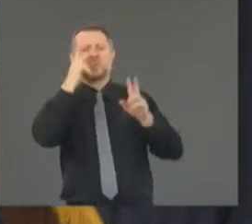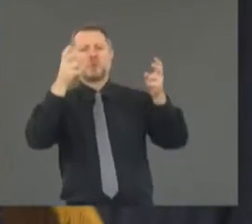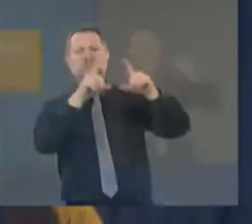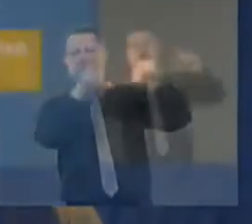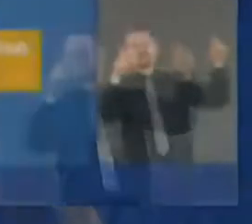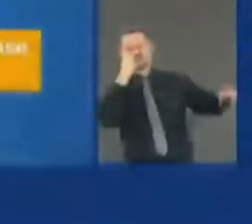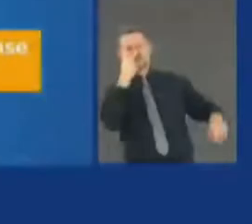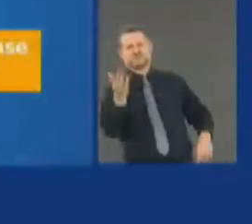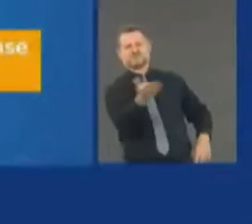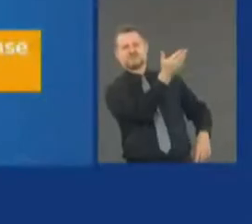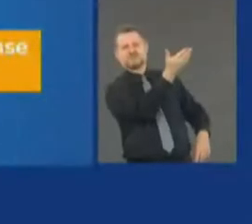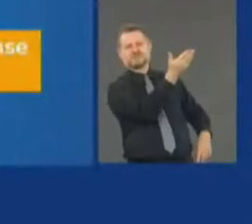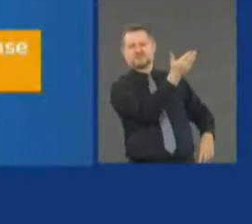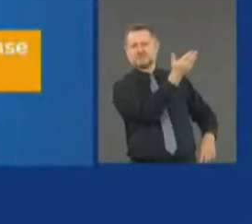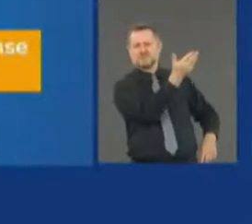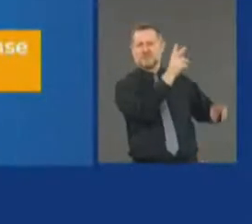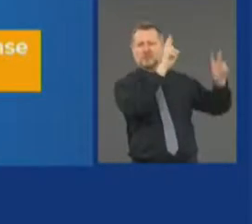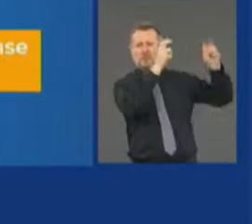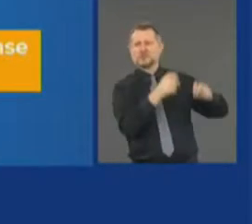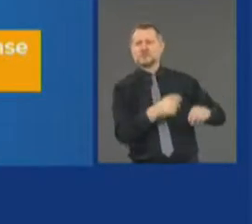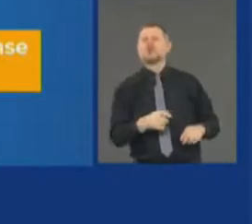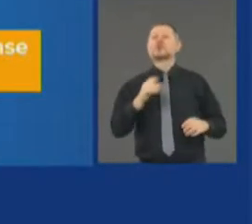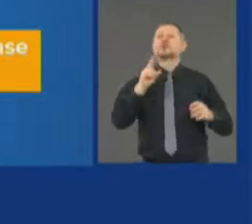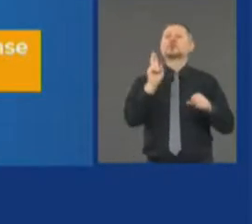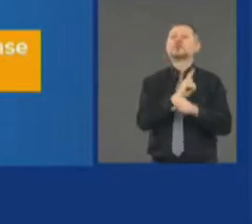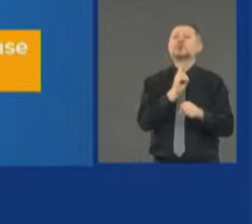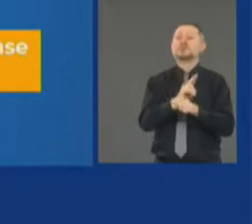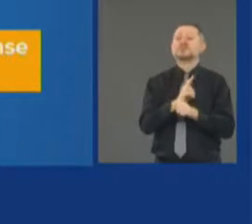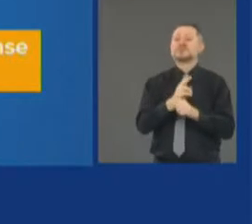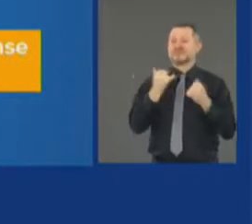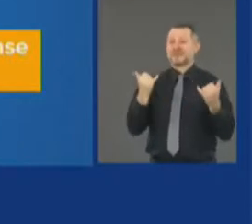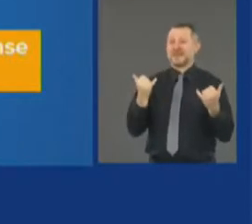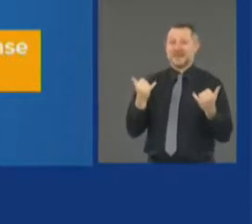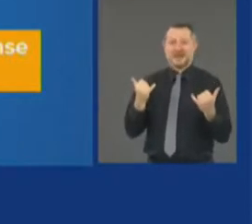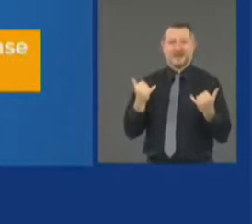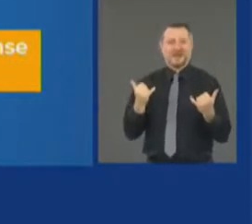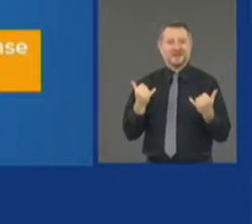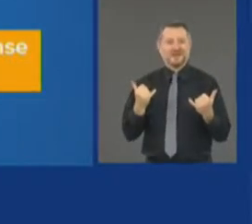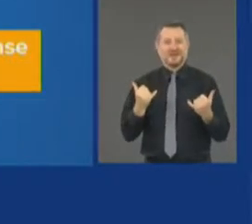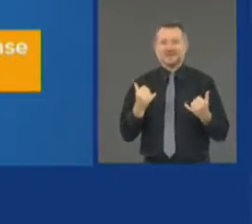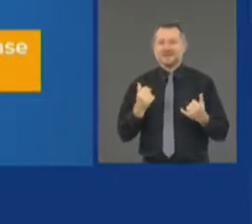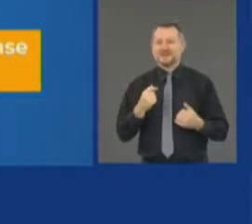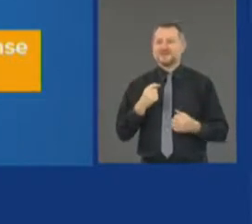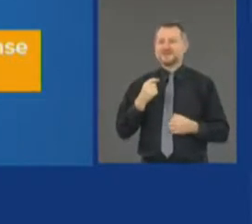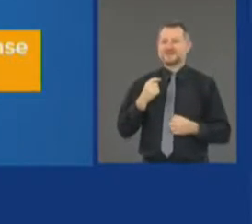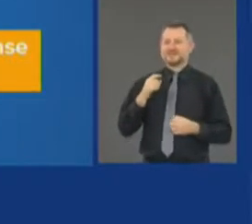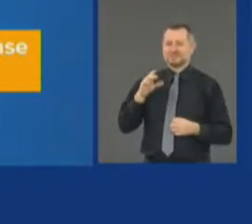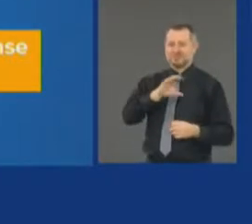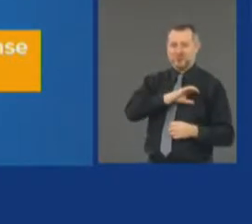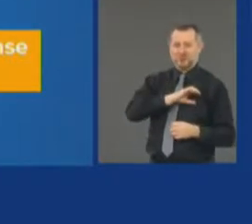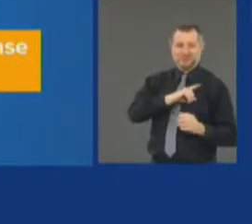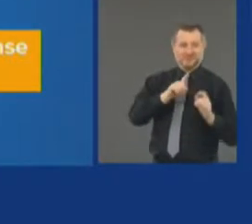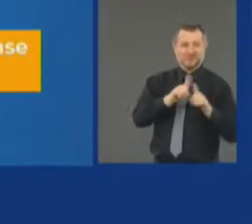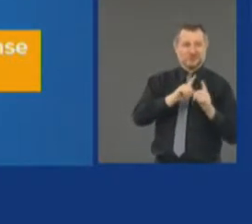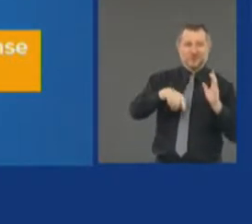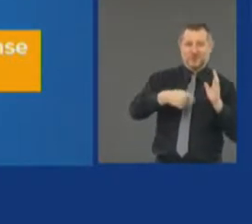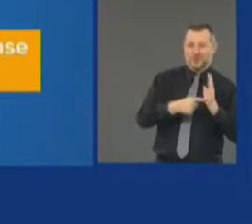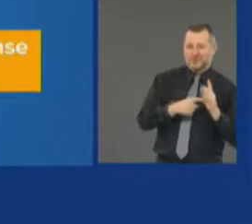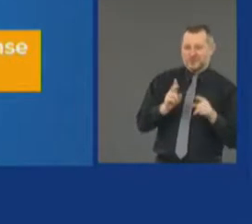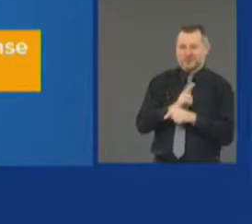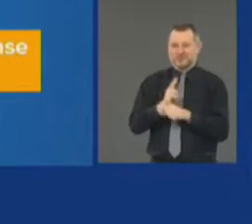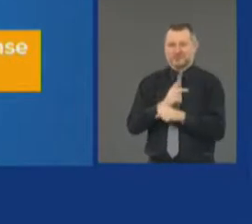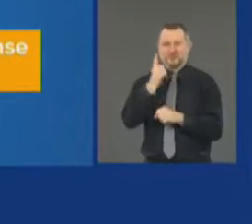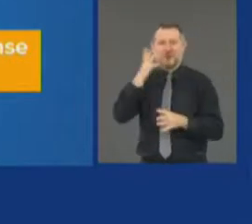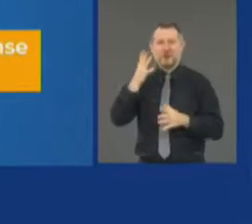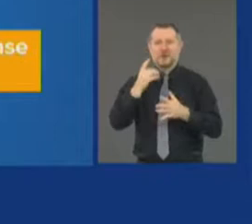The option to use active duty forces in a law enforcement role should only be used as a matter of last resort and only in the most urgent and dire of service. We are not